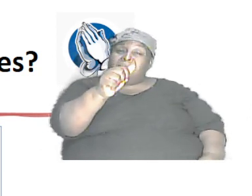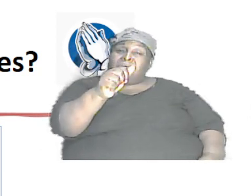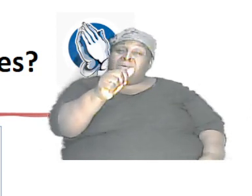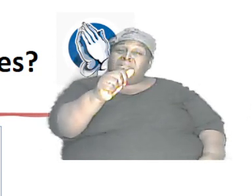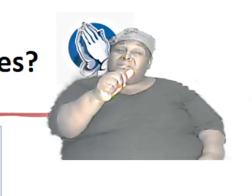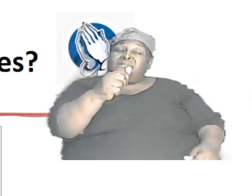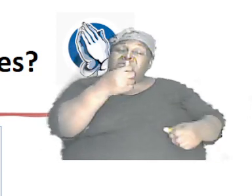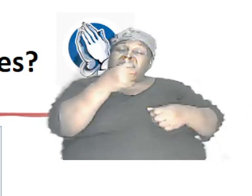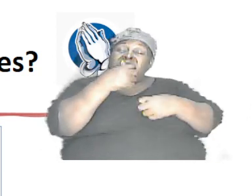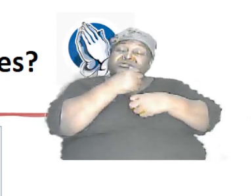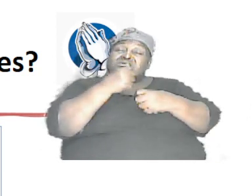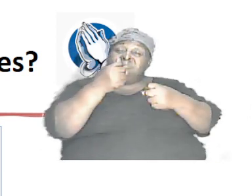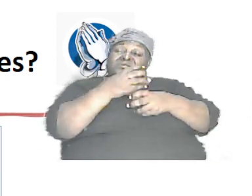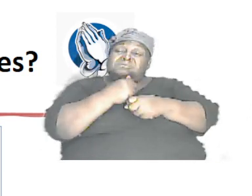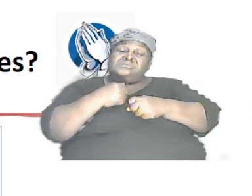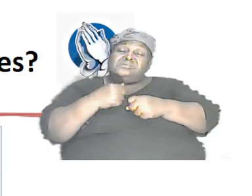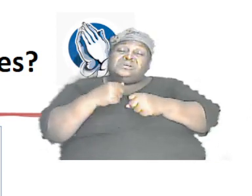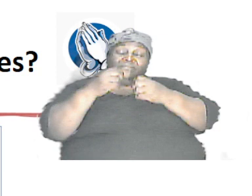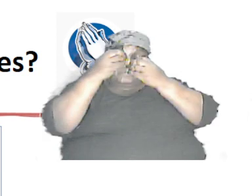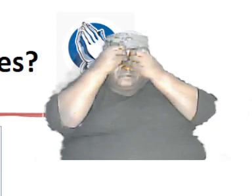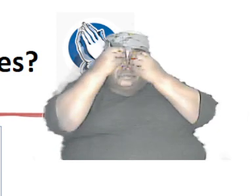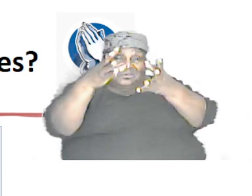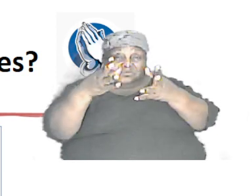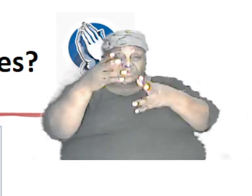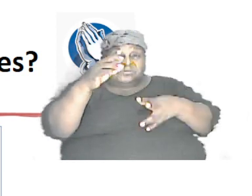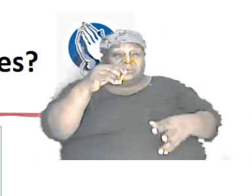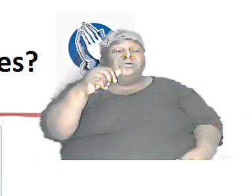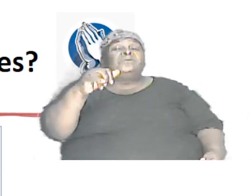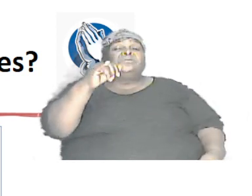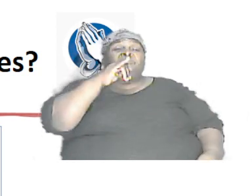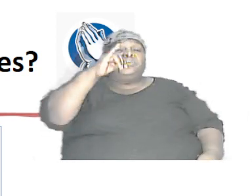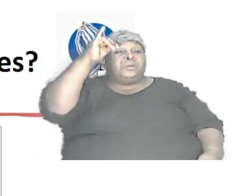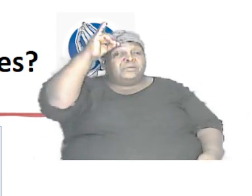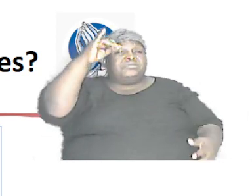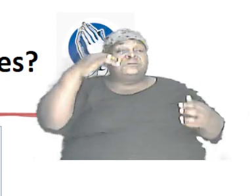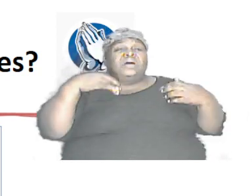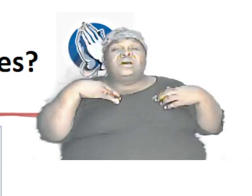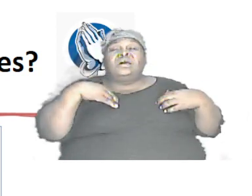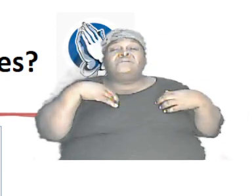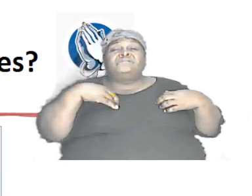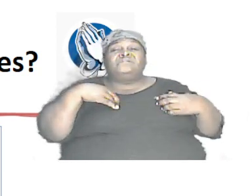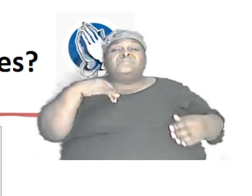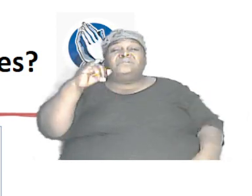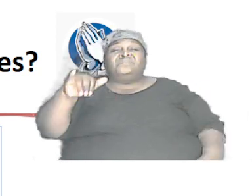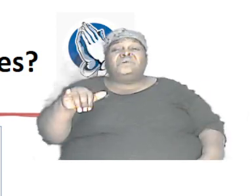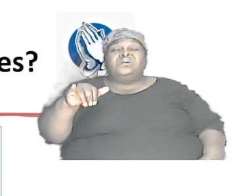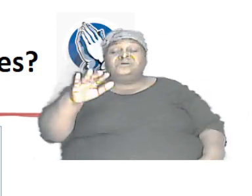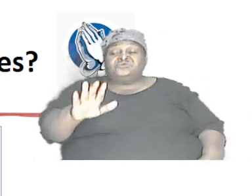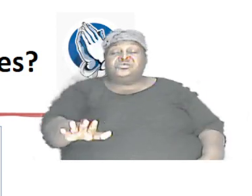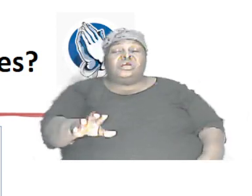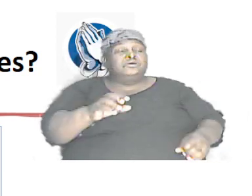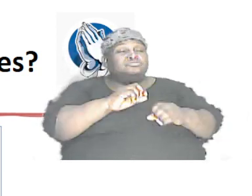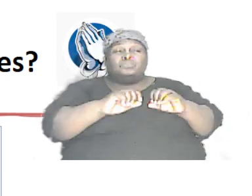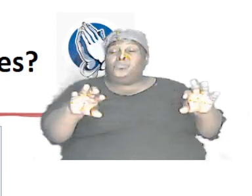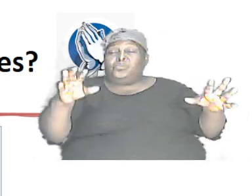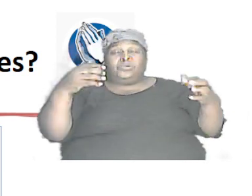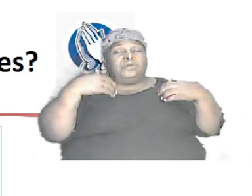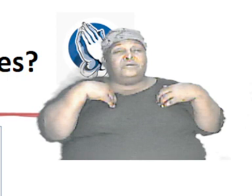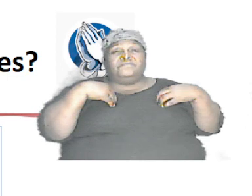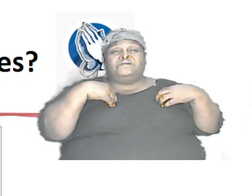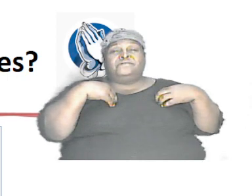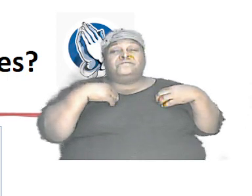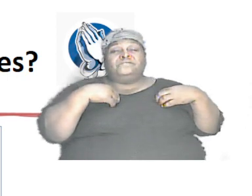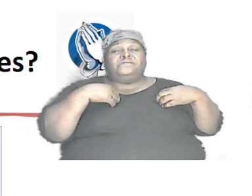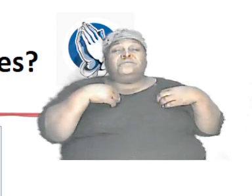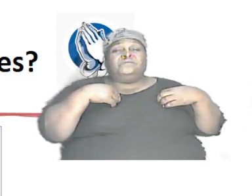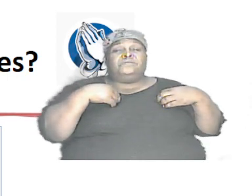had that that child now does not have. I wonder if we see that. That individual that is there, look